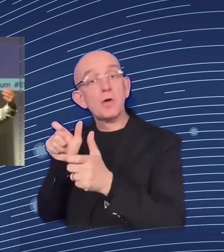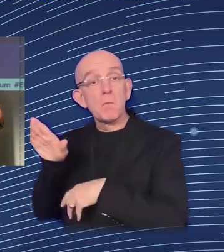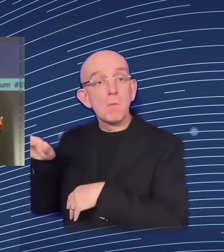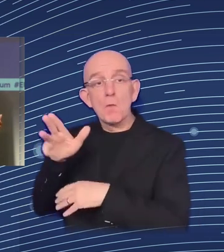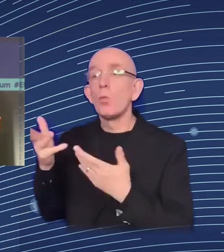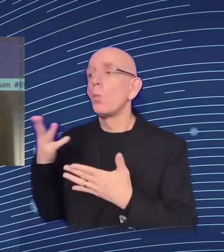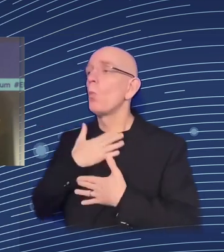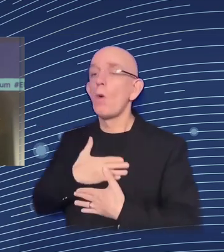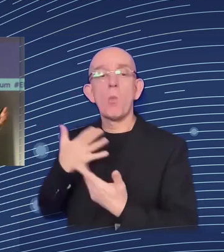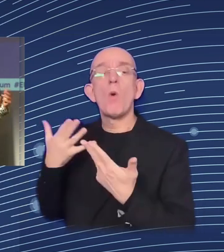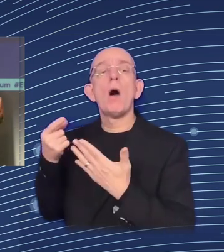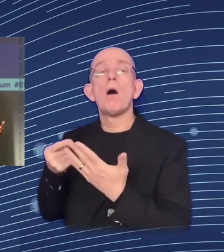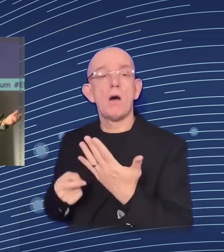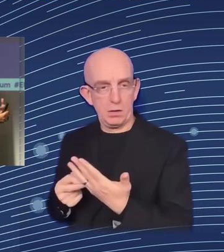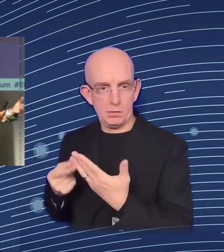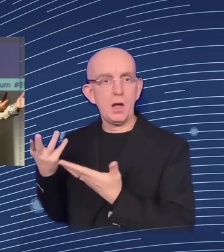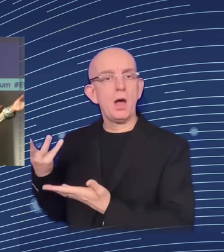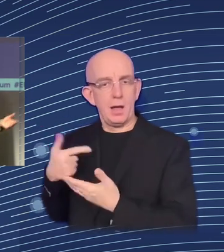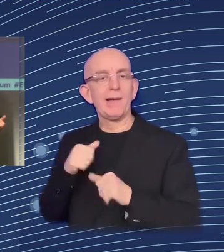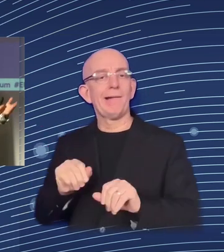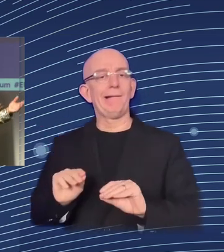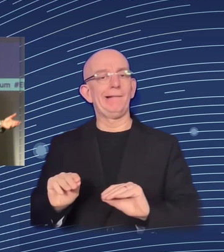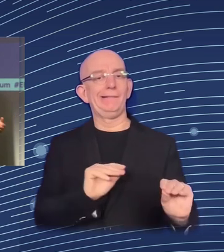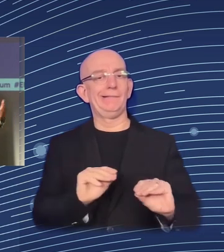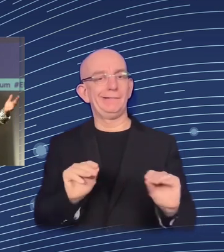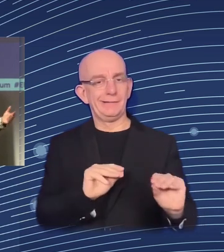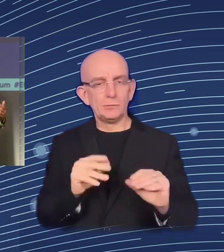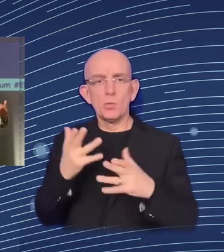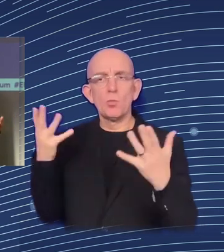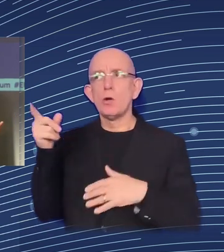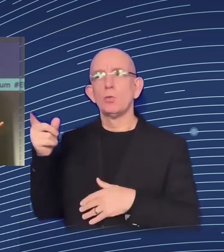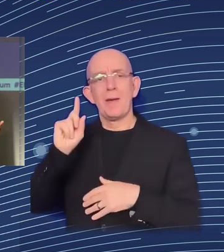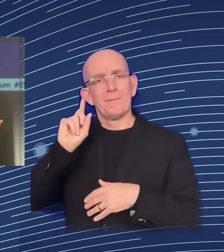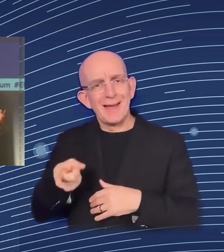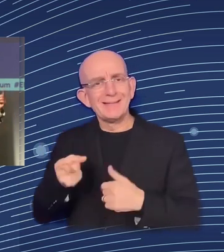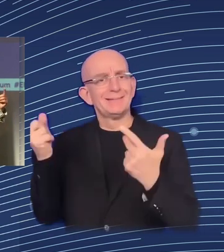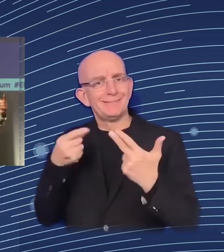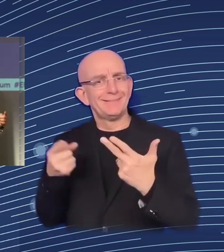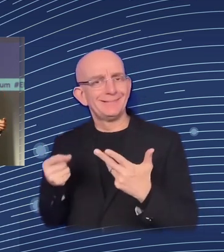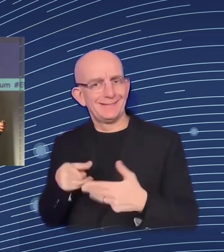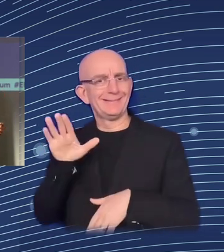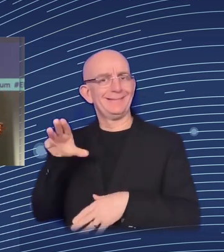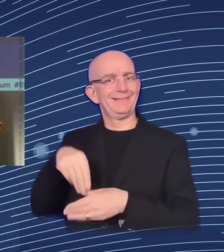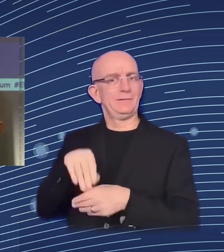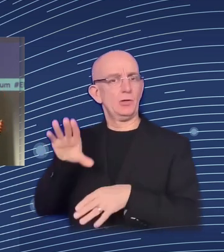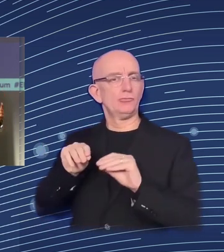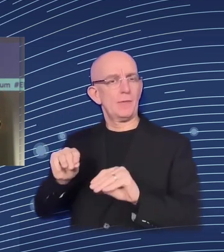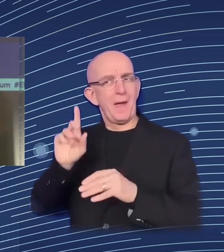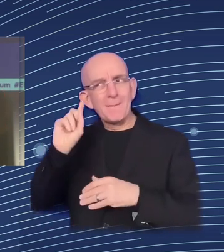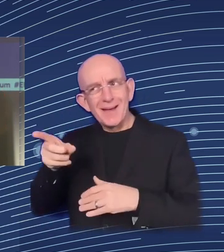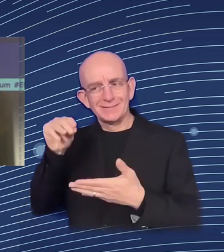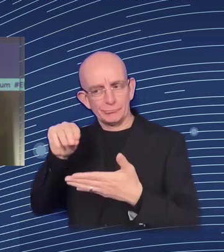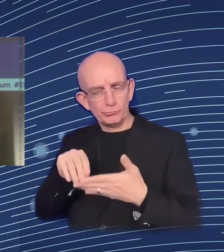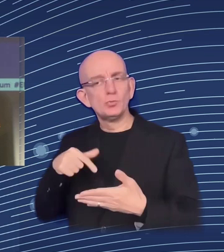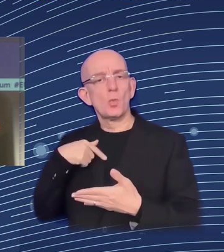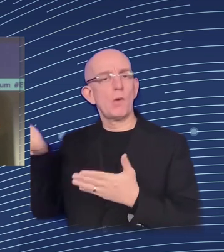services train for them. They use their resources or whatever to train that. But then firms have the